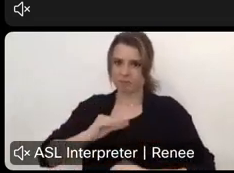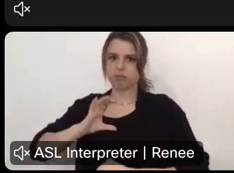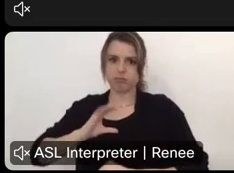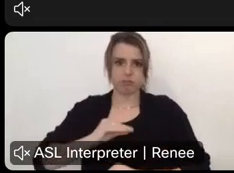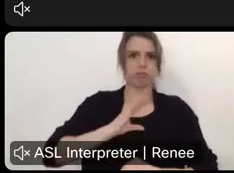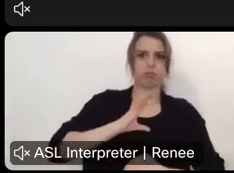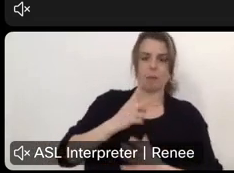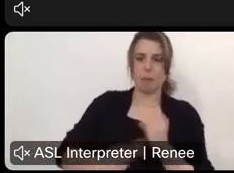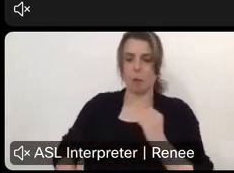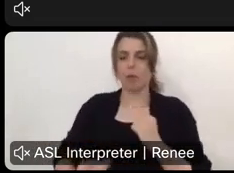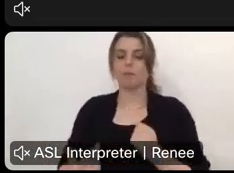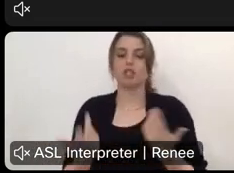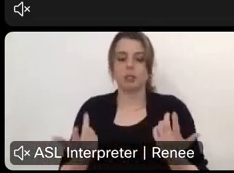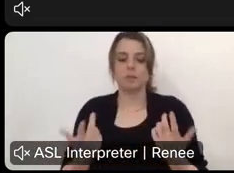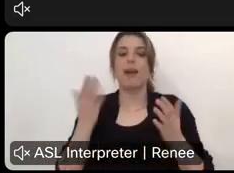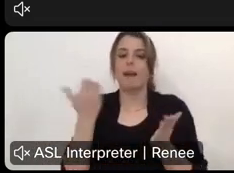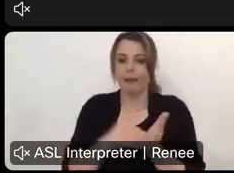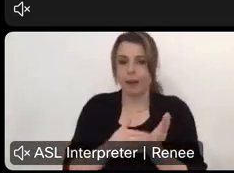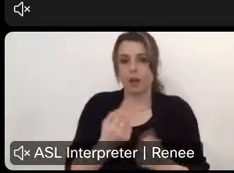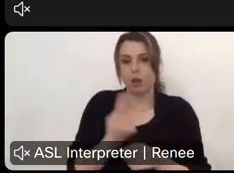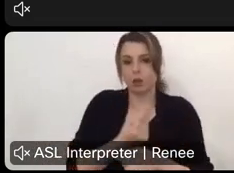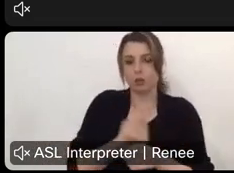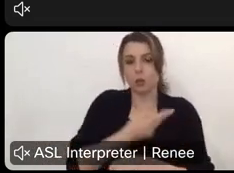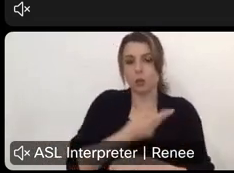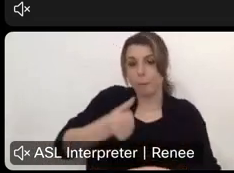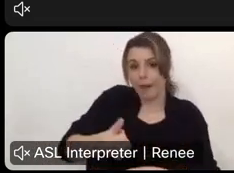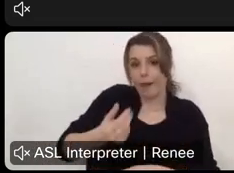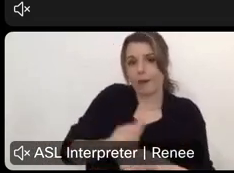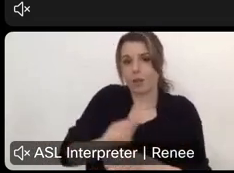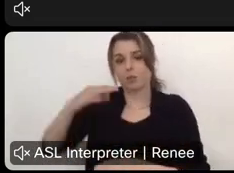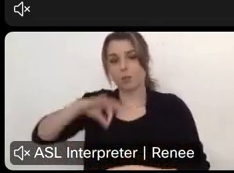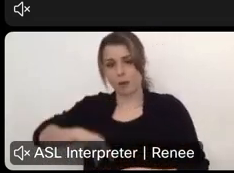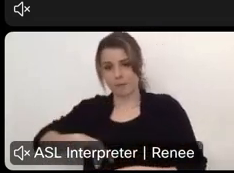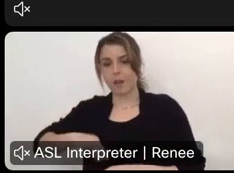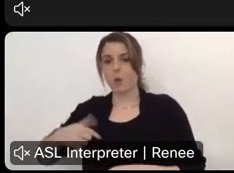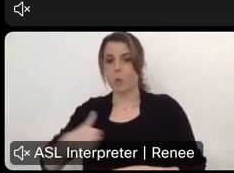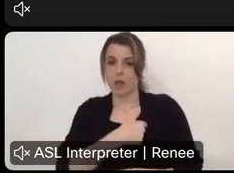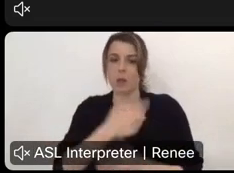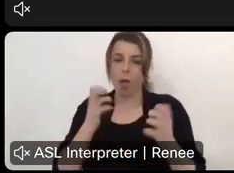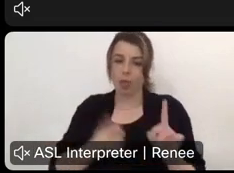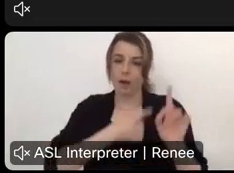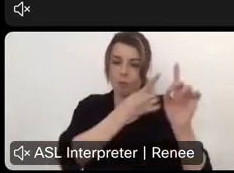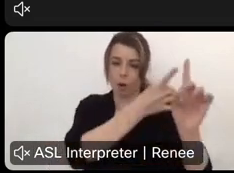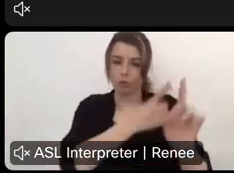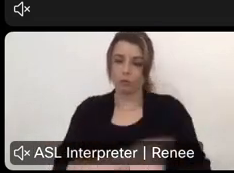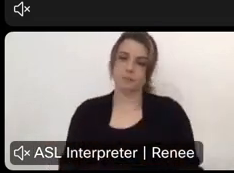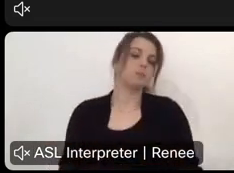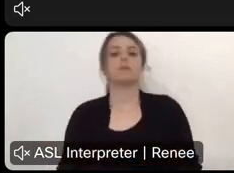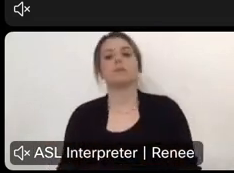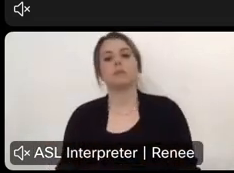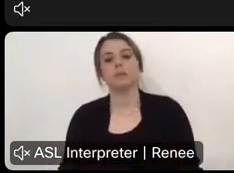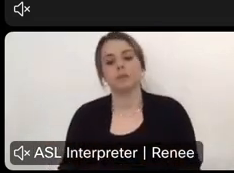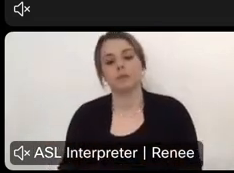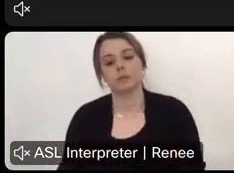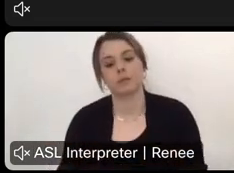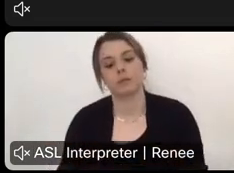user pay user benefit option, but we will, we will definitely take that comment back to our general console. Uh, to verify Maggie says